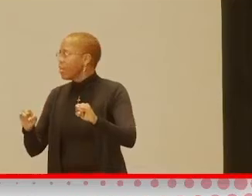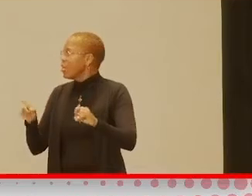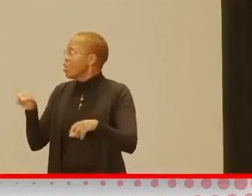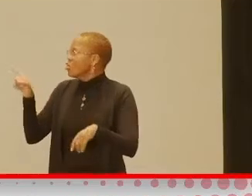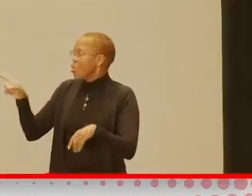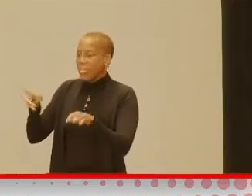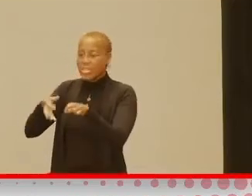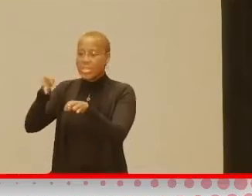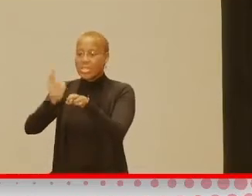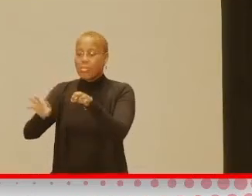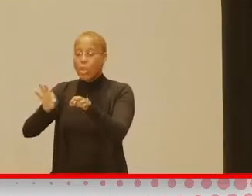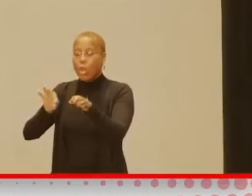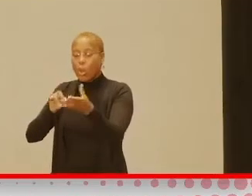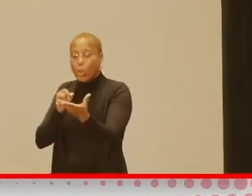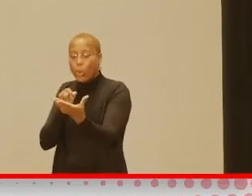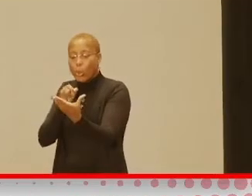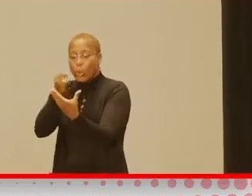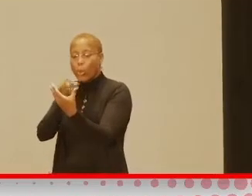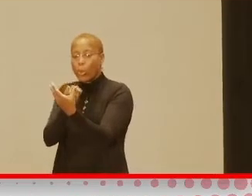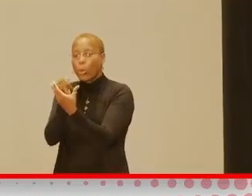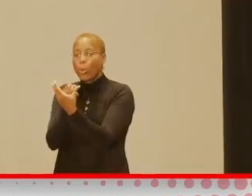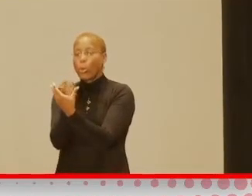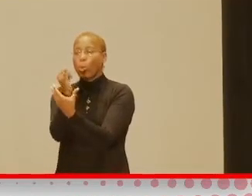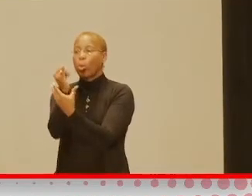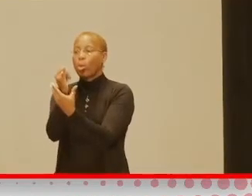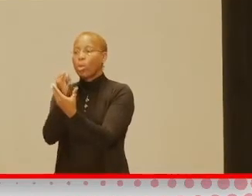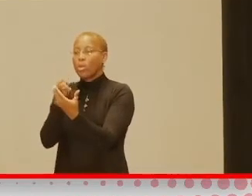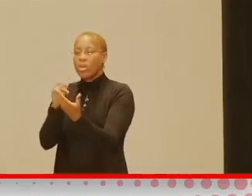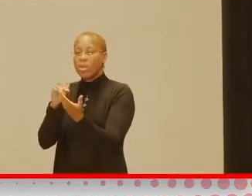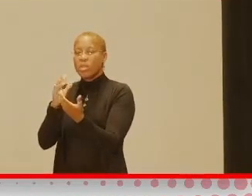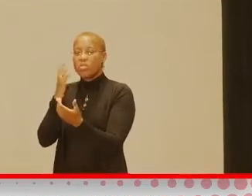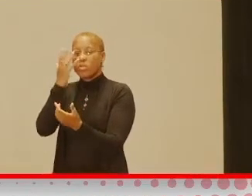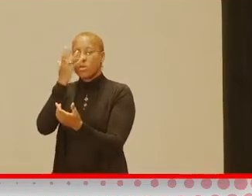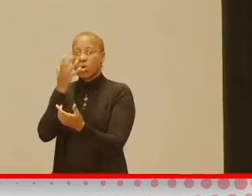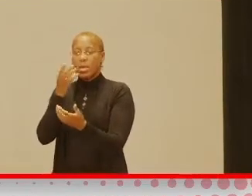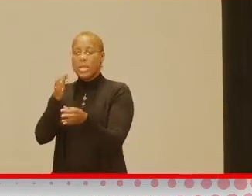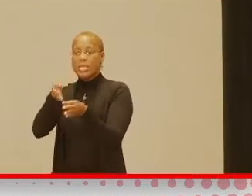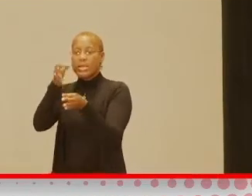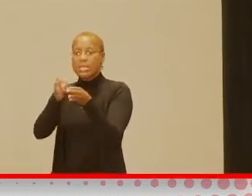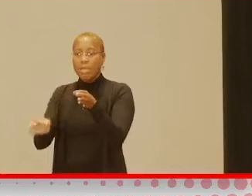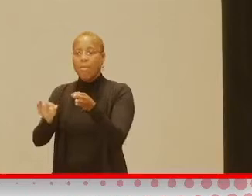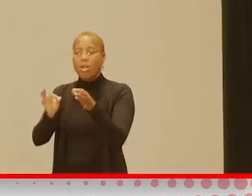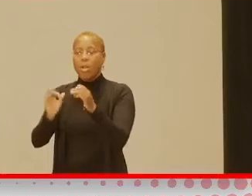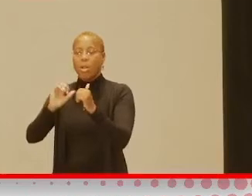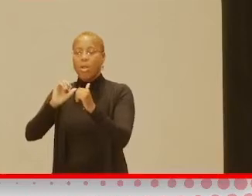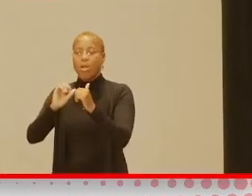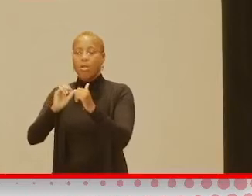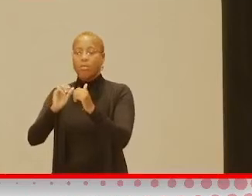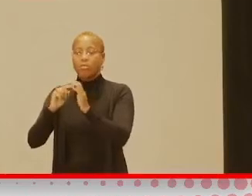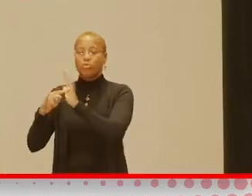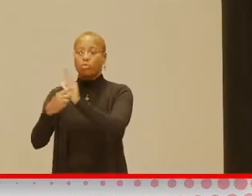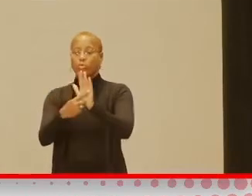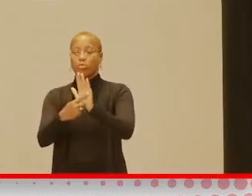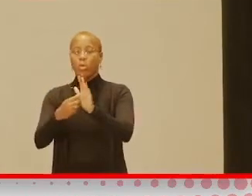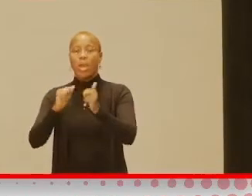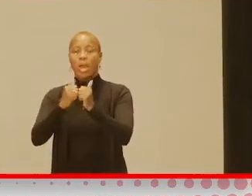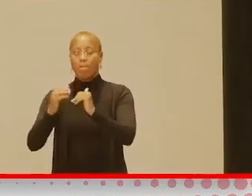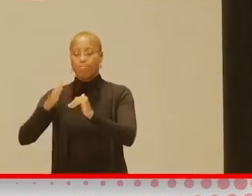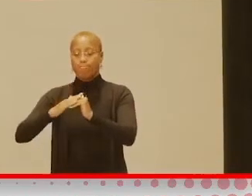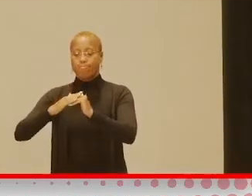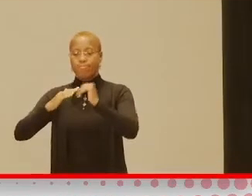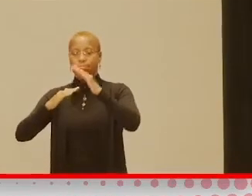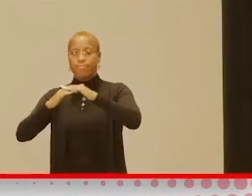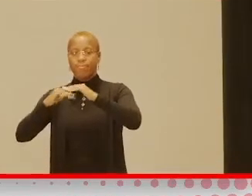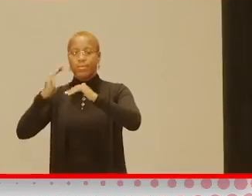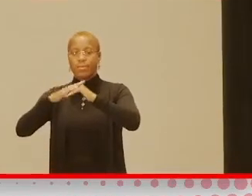simple way of showing them how to put an object, you know, on top of another one, and something that's